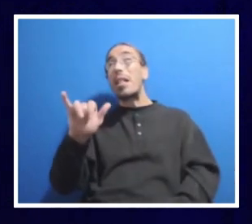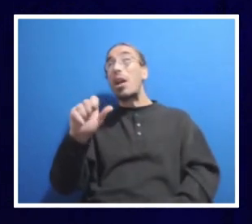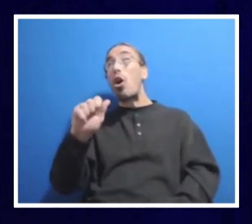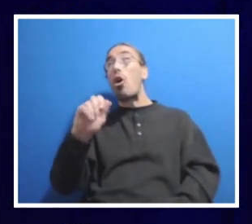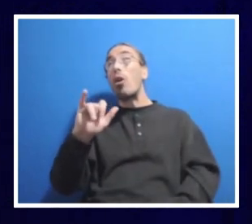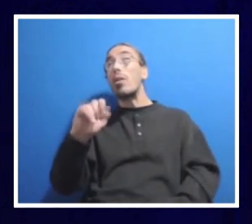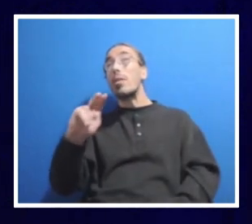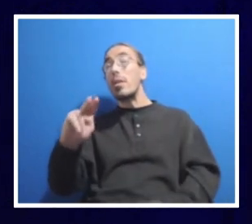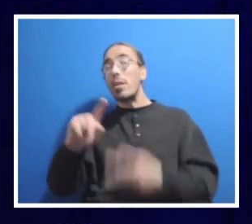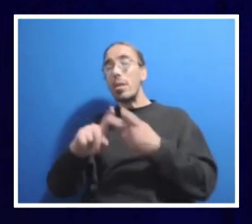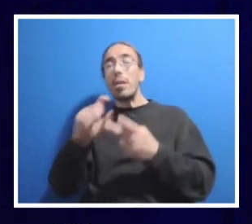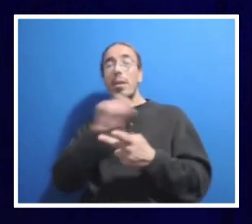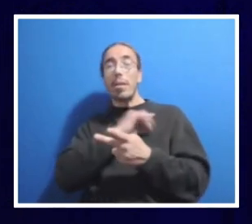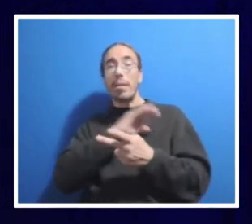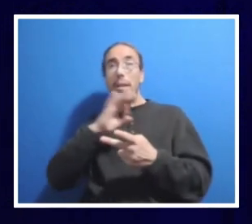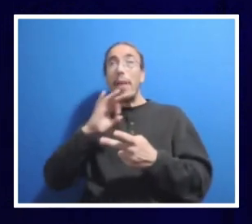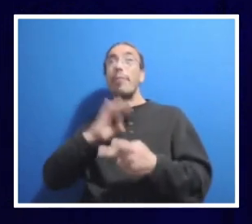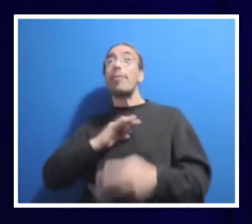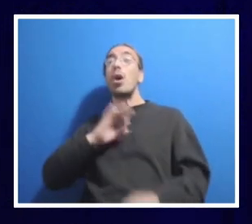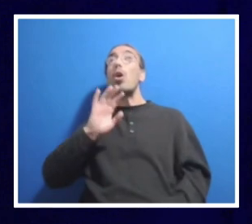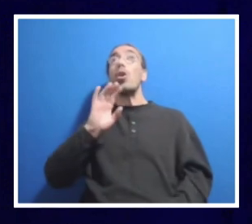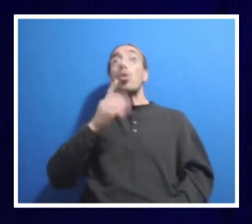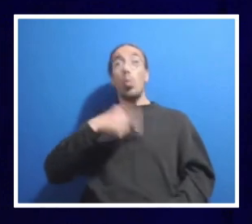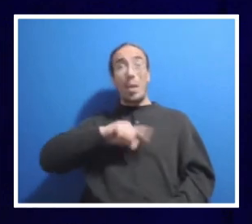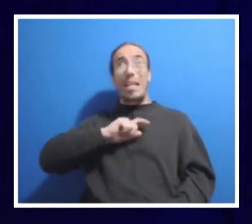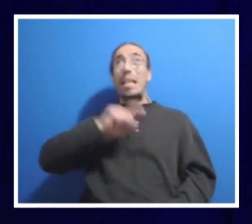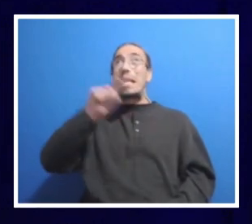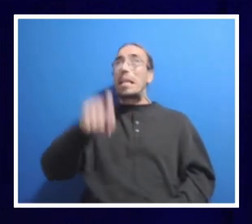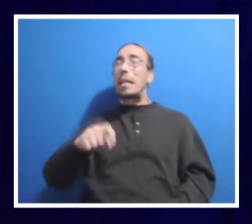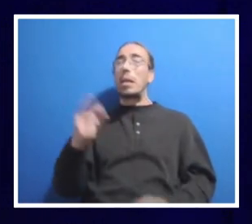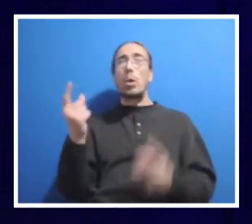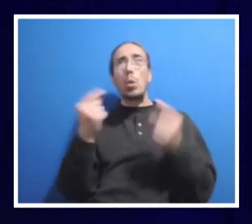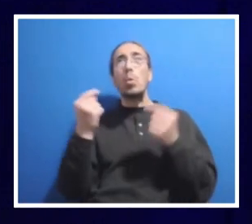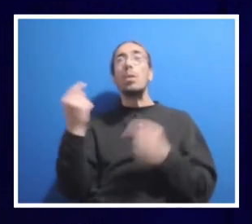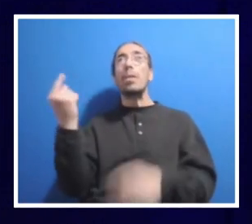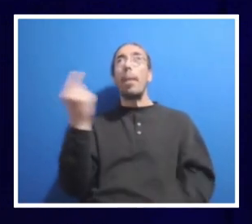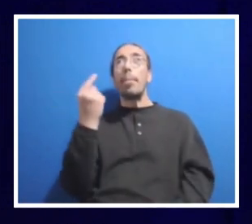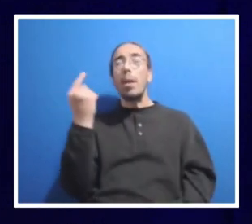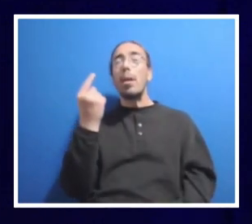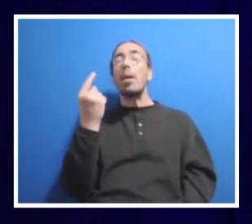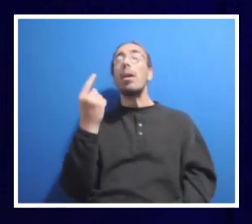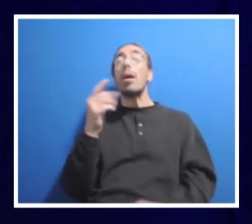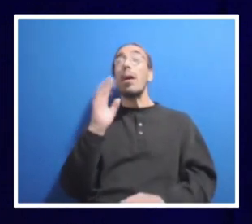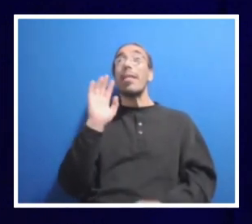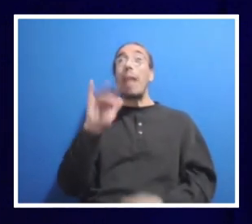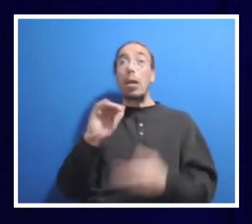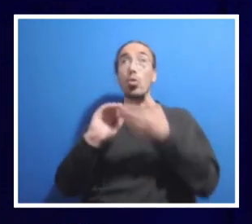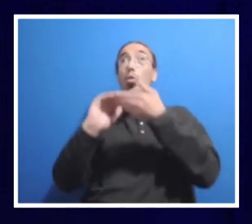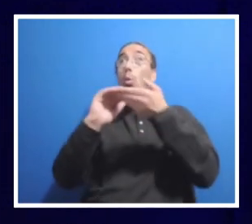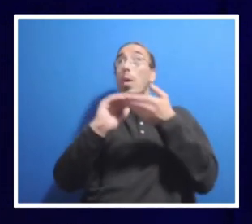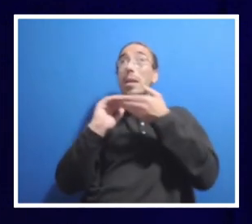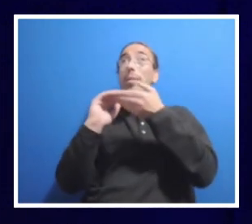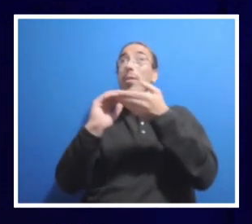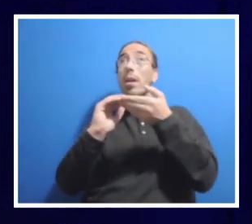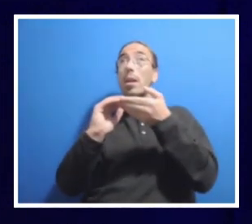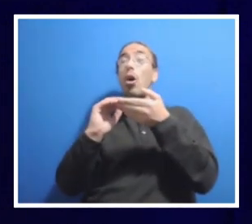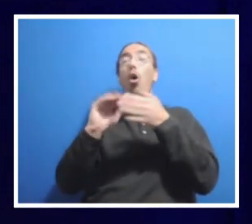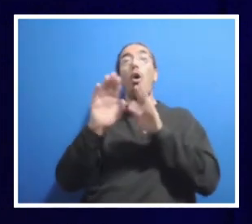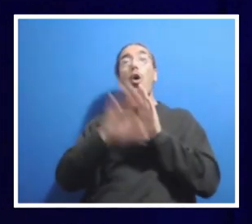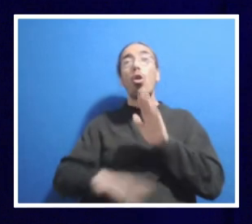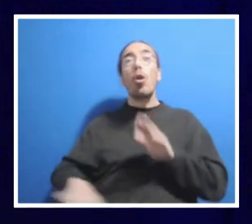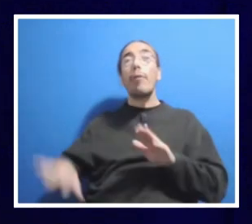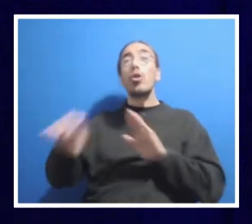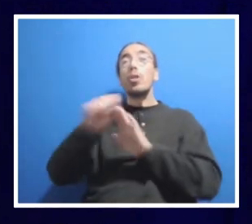brought up, it was we need to do something that is a cohesive, Penn State-wide look